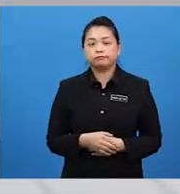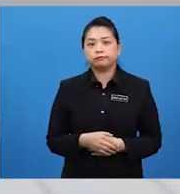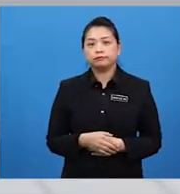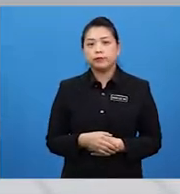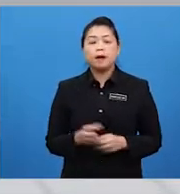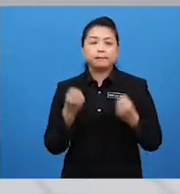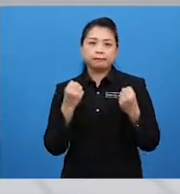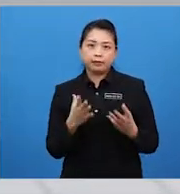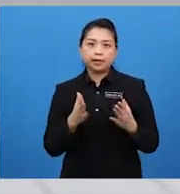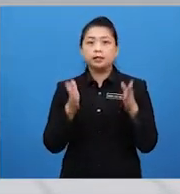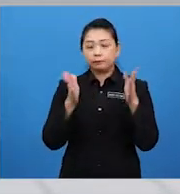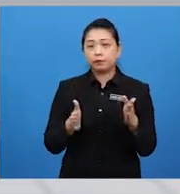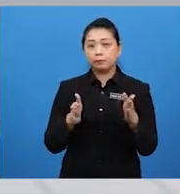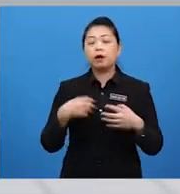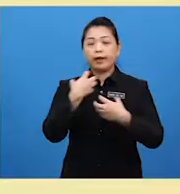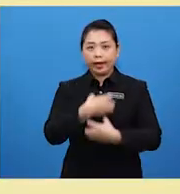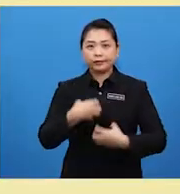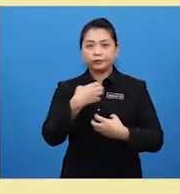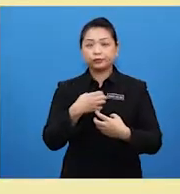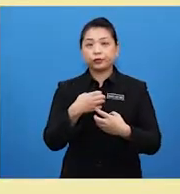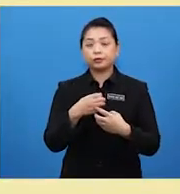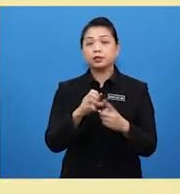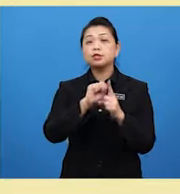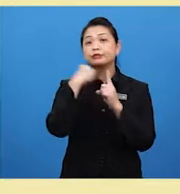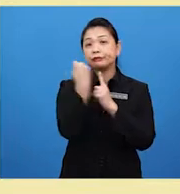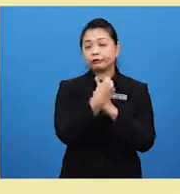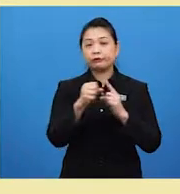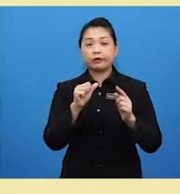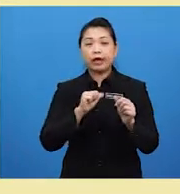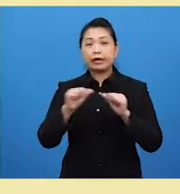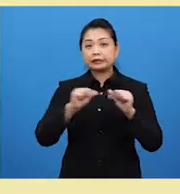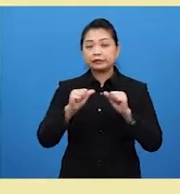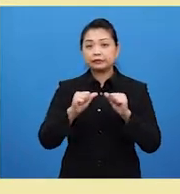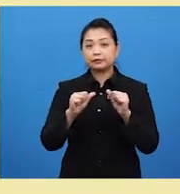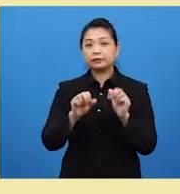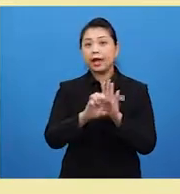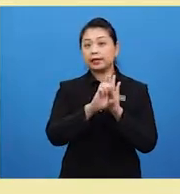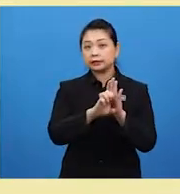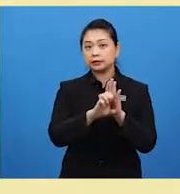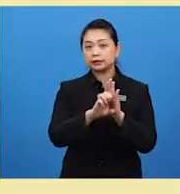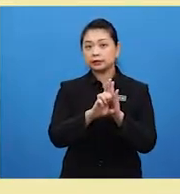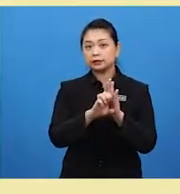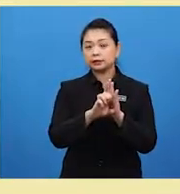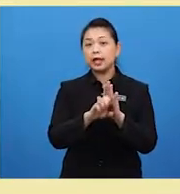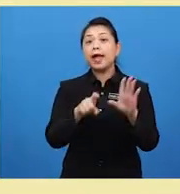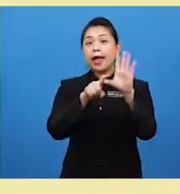people enjoy more social activities. For example, hanging out with people,